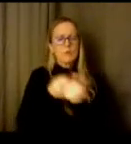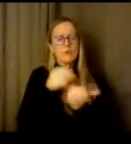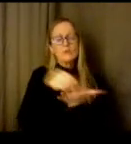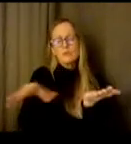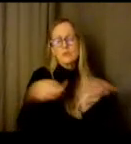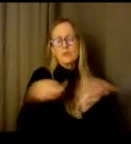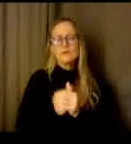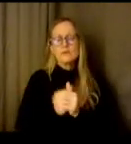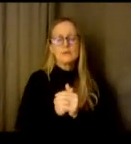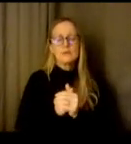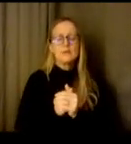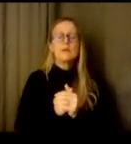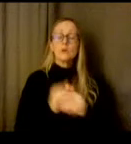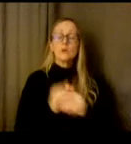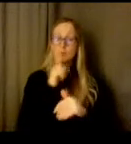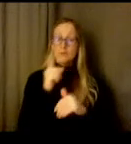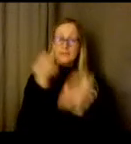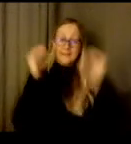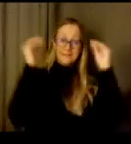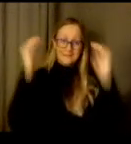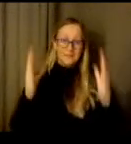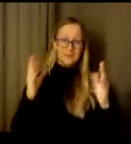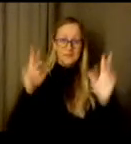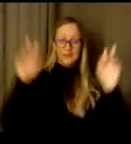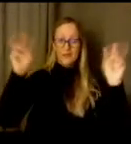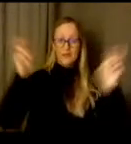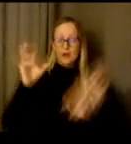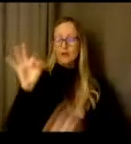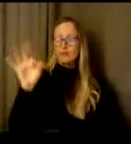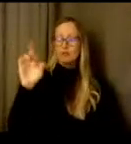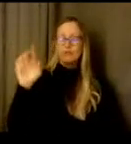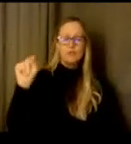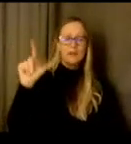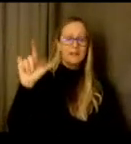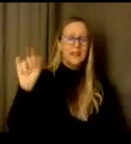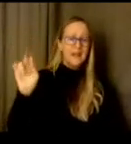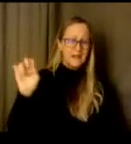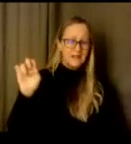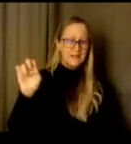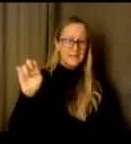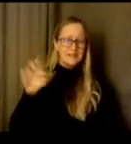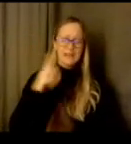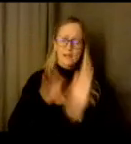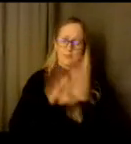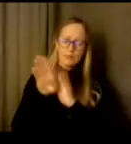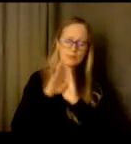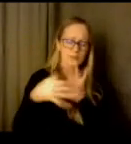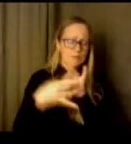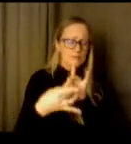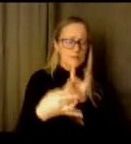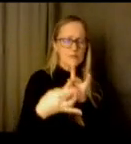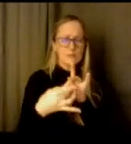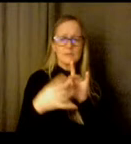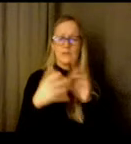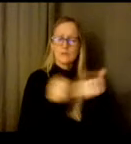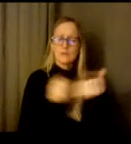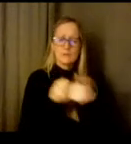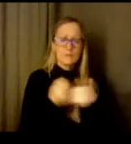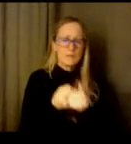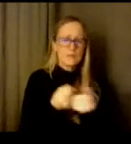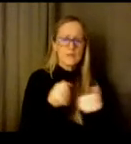Really our teachers are the front lines and the relationship builders to our students and families and they